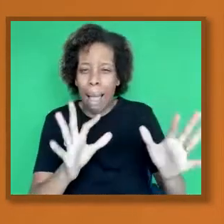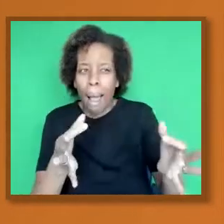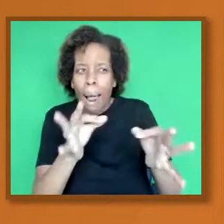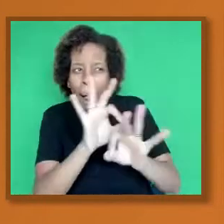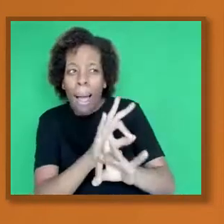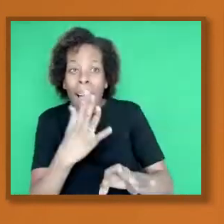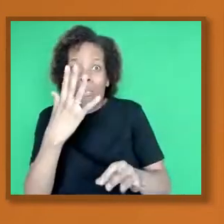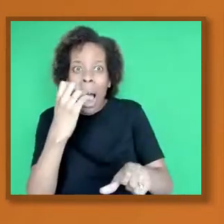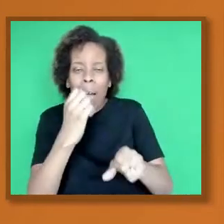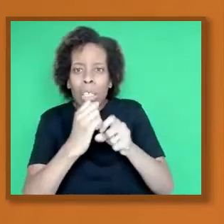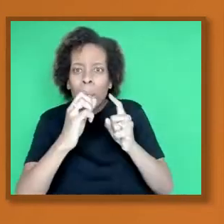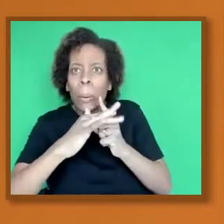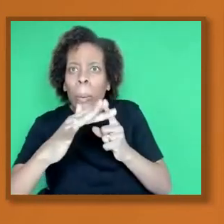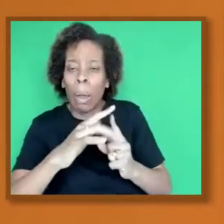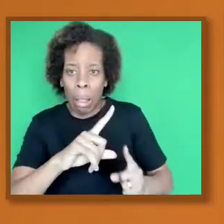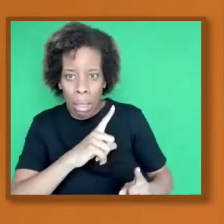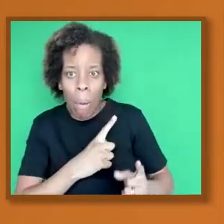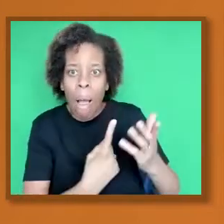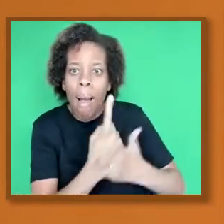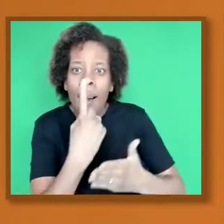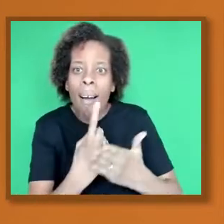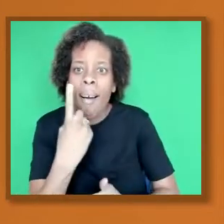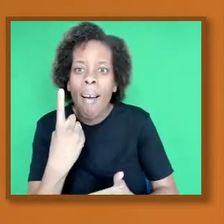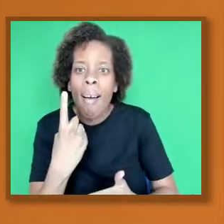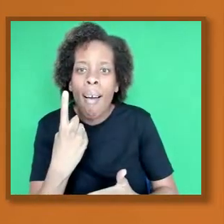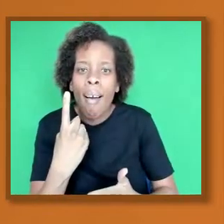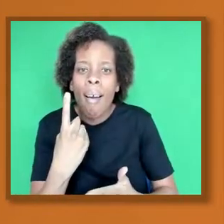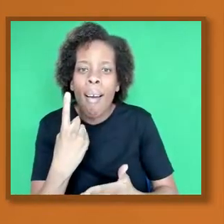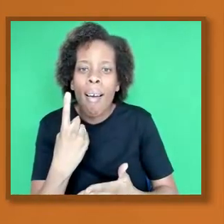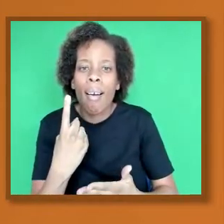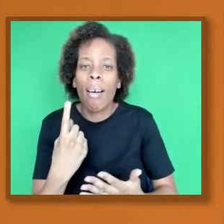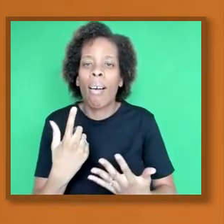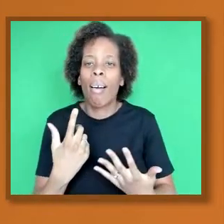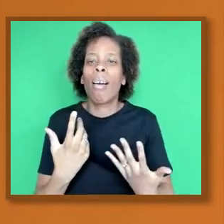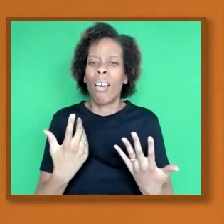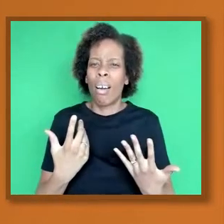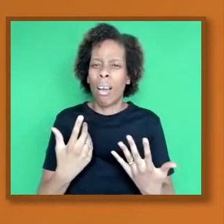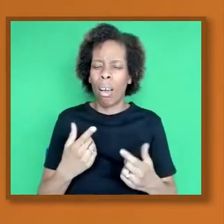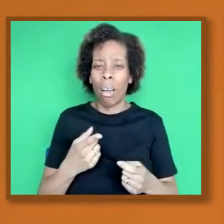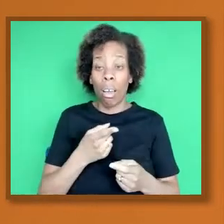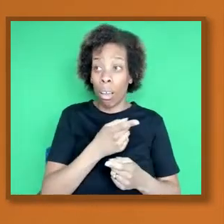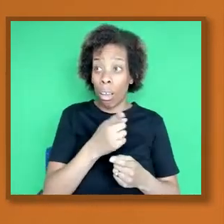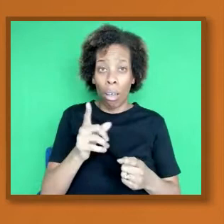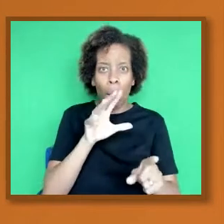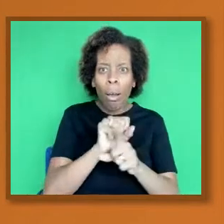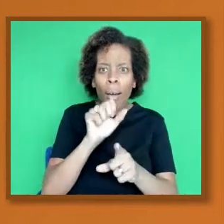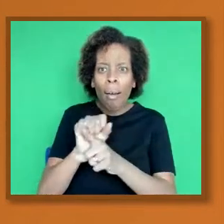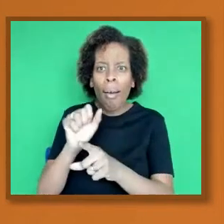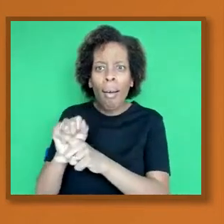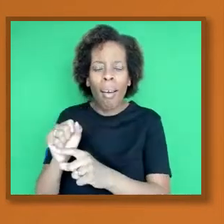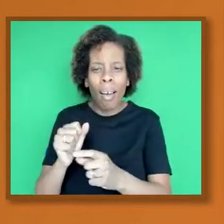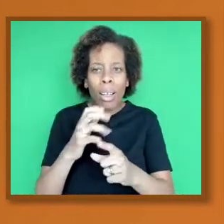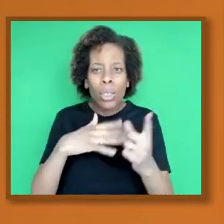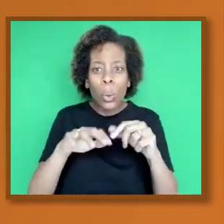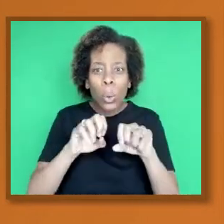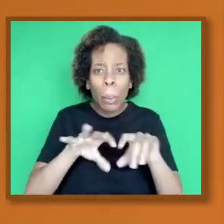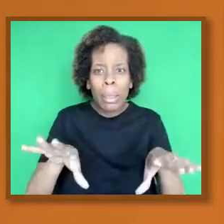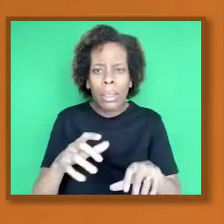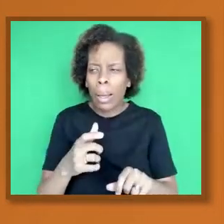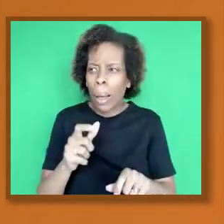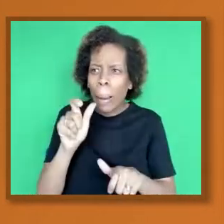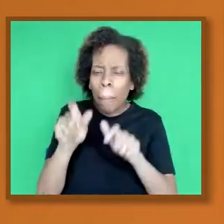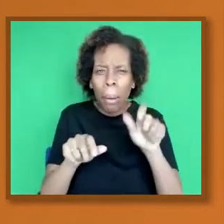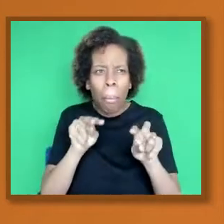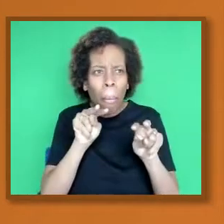And there are always questions which are asked surrounding these things. So the idea is, well,